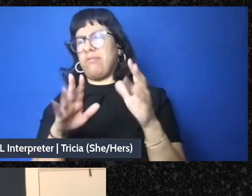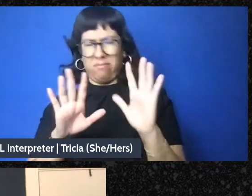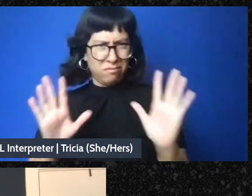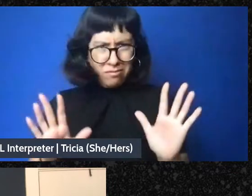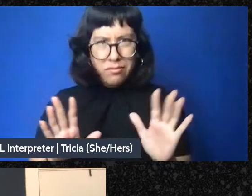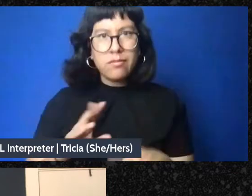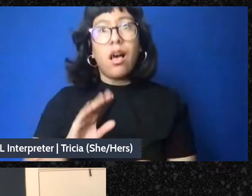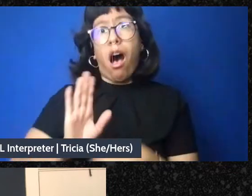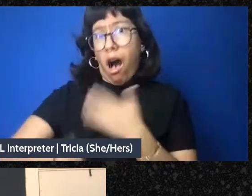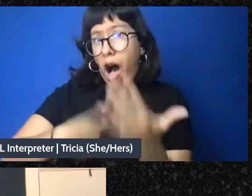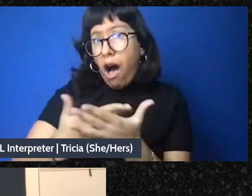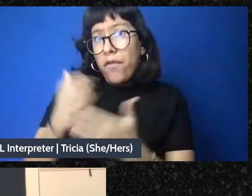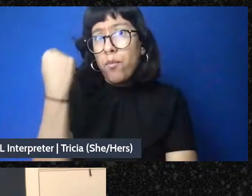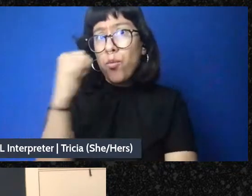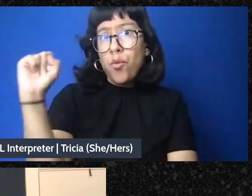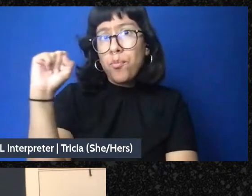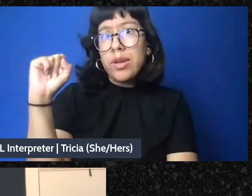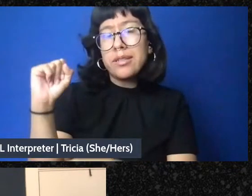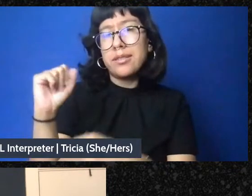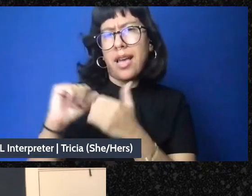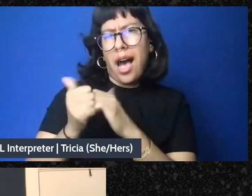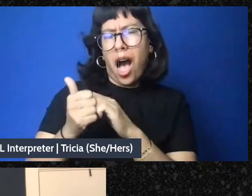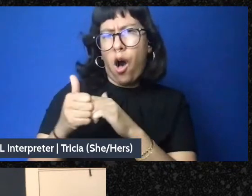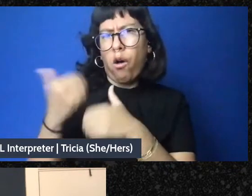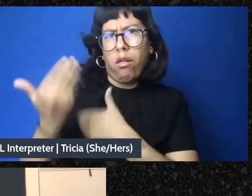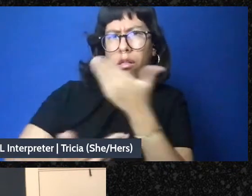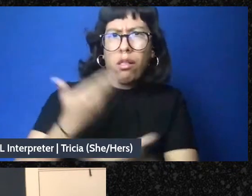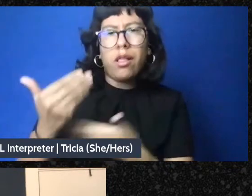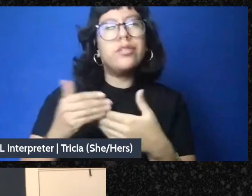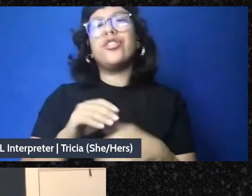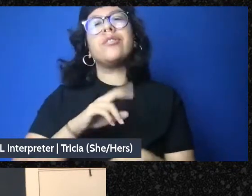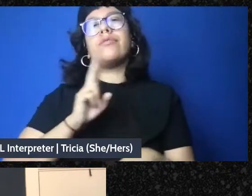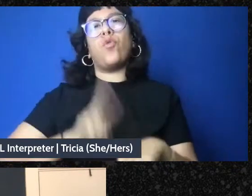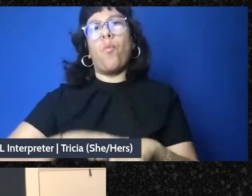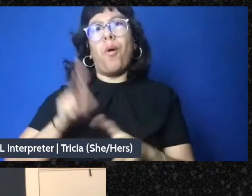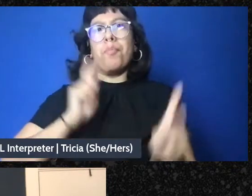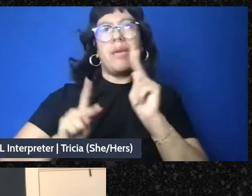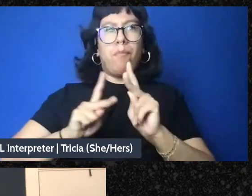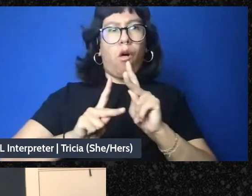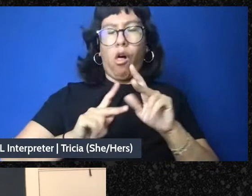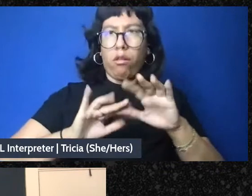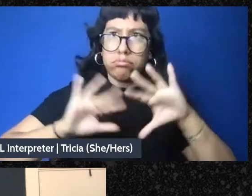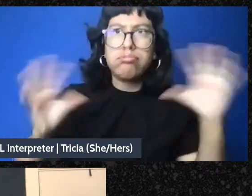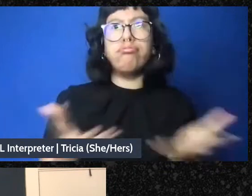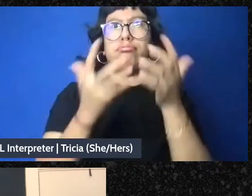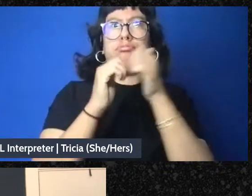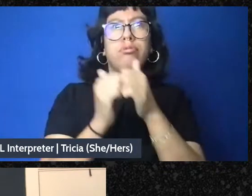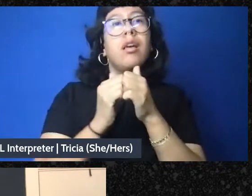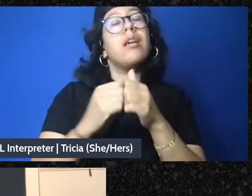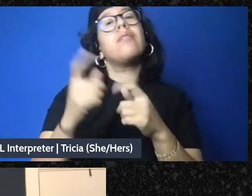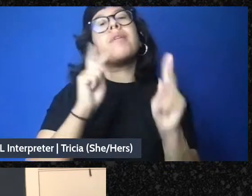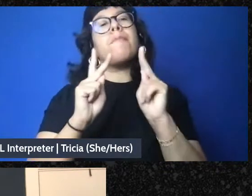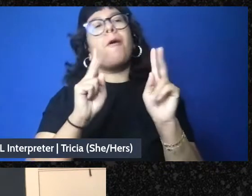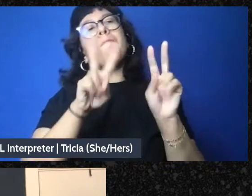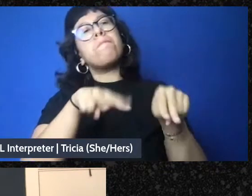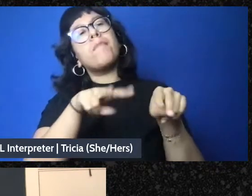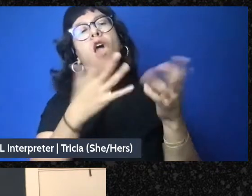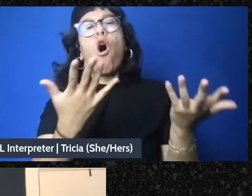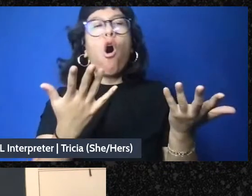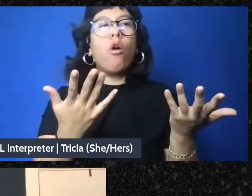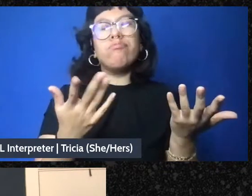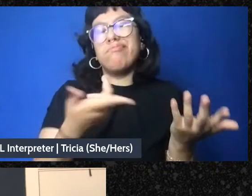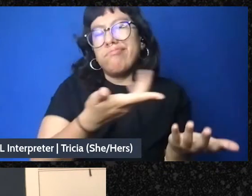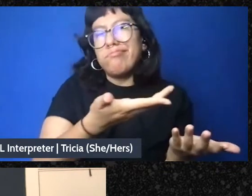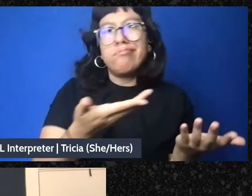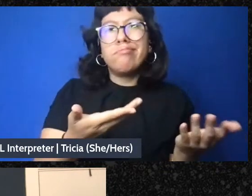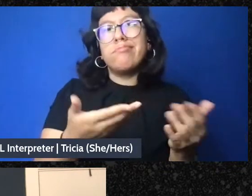won anything were full of tons and tons and tons and tons of ordinary people doing a bunch of stuff you haven't heard of because we're only told to look at the moment where the law was signed or